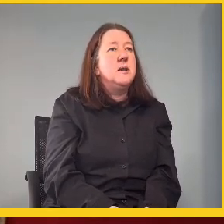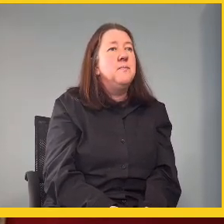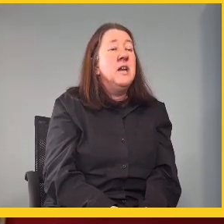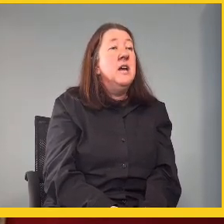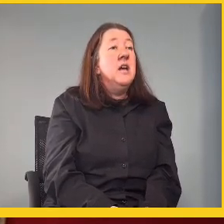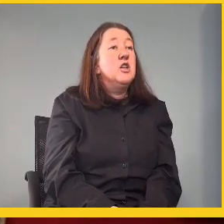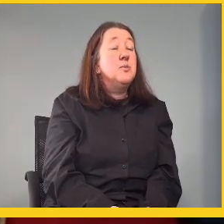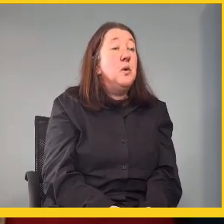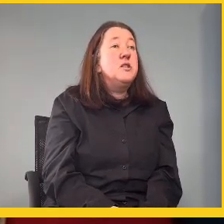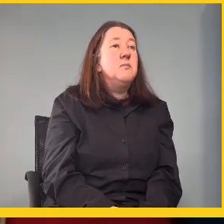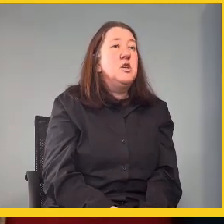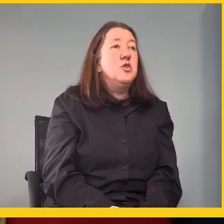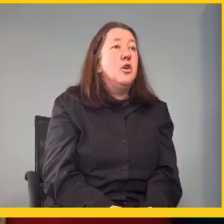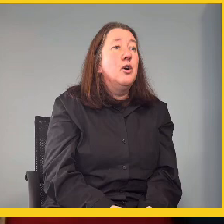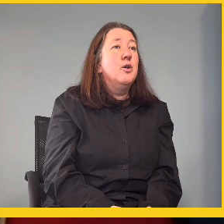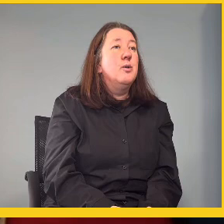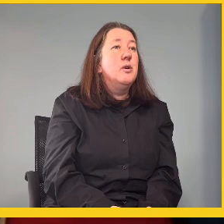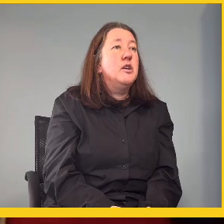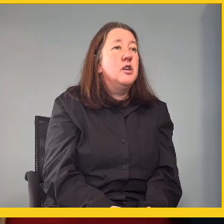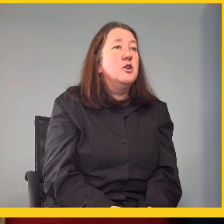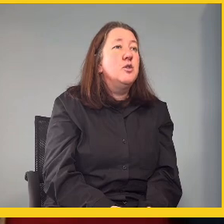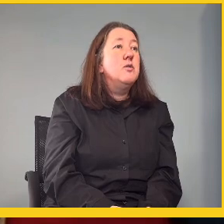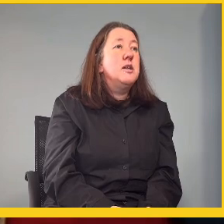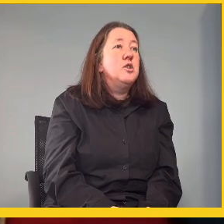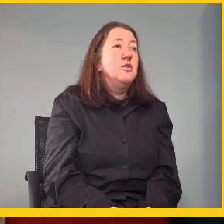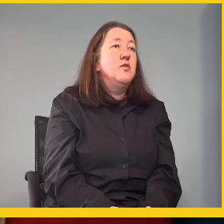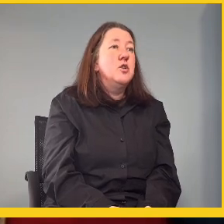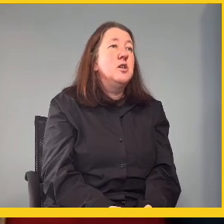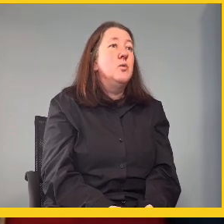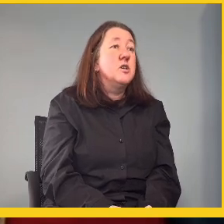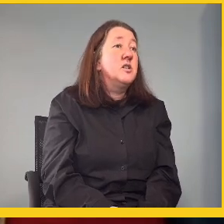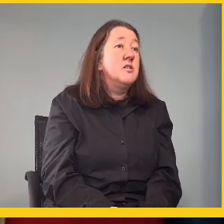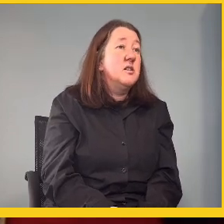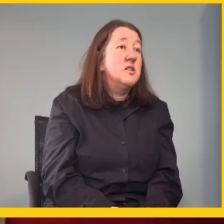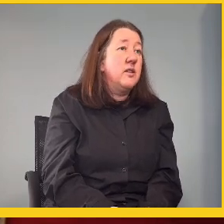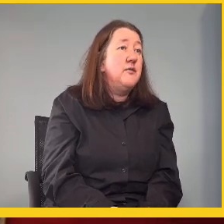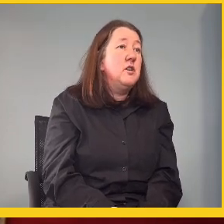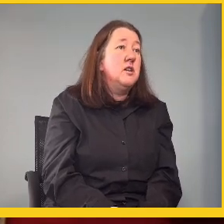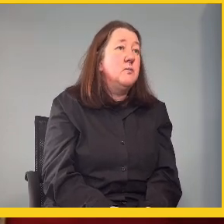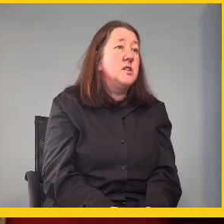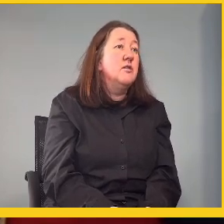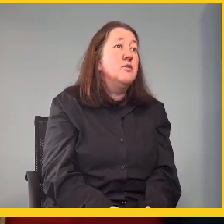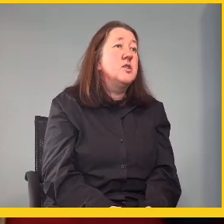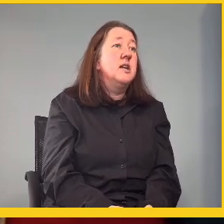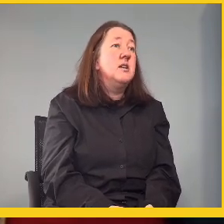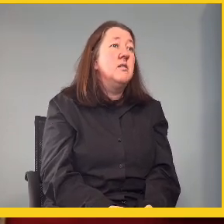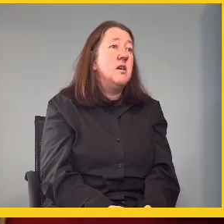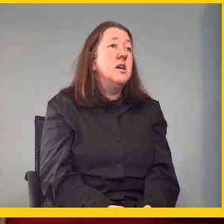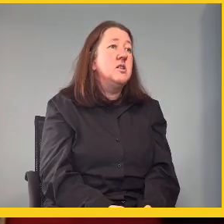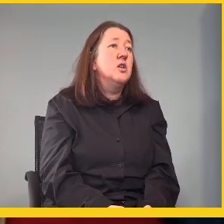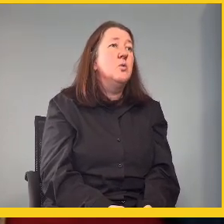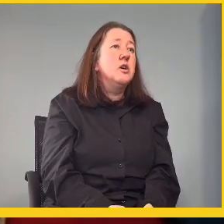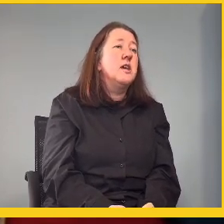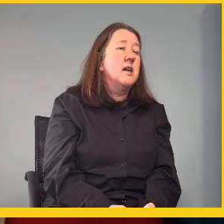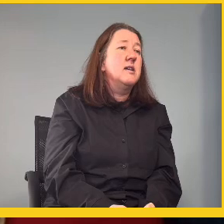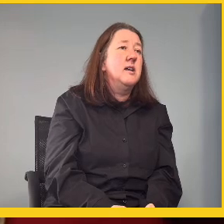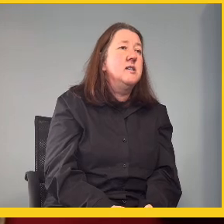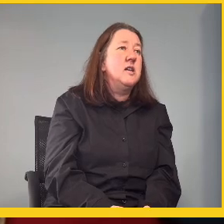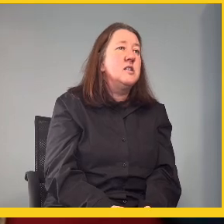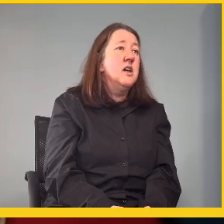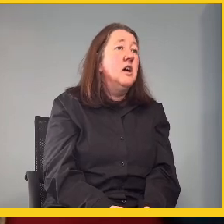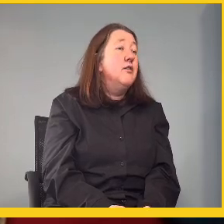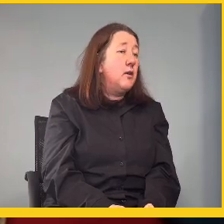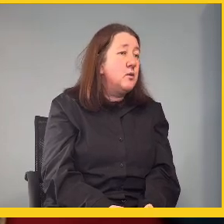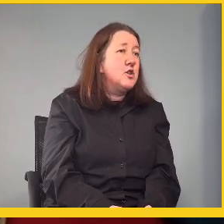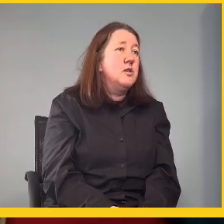opportunity. Supporting me to go, you know, to that university was a South African himself who studied there, and still working at